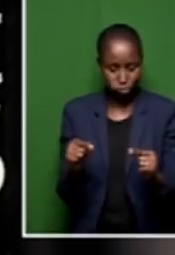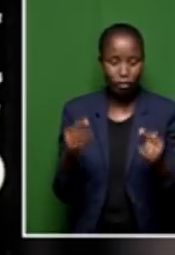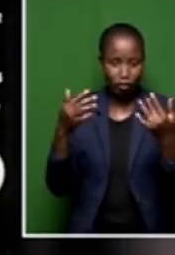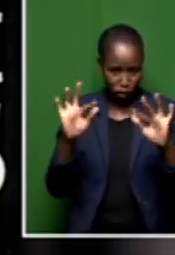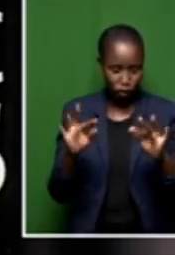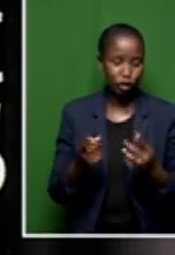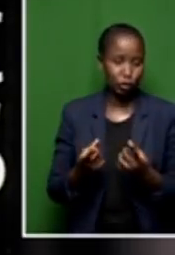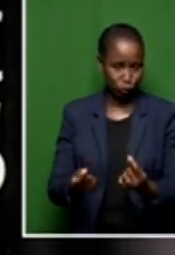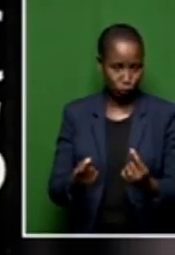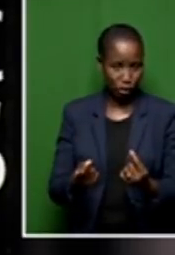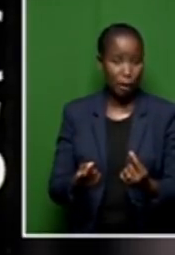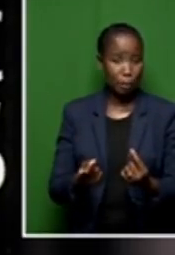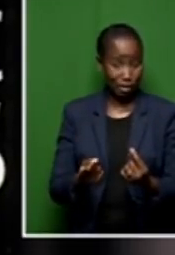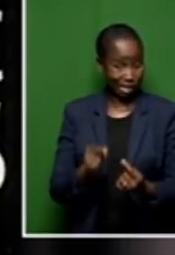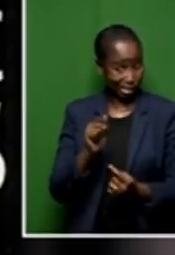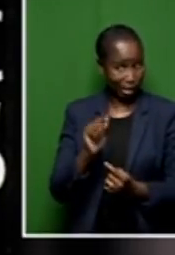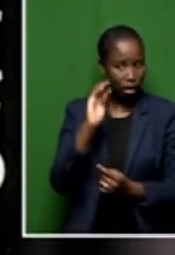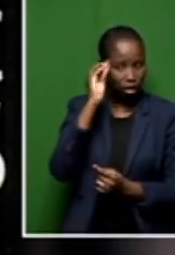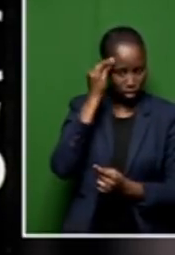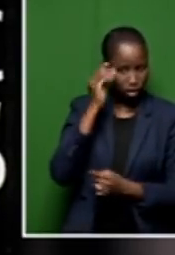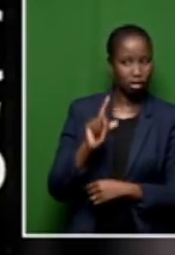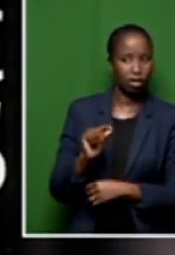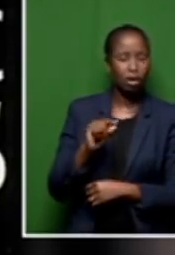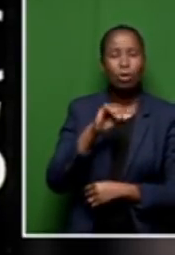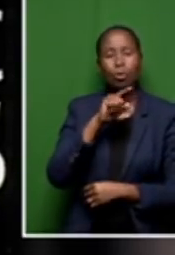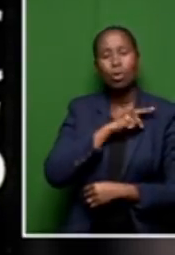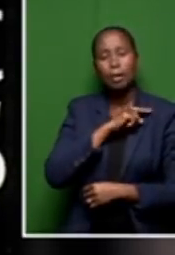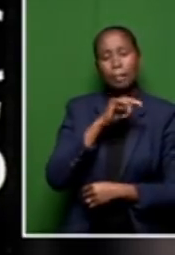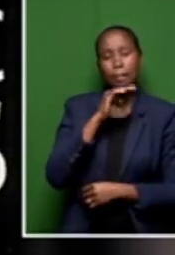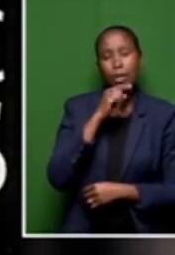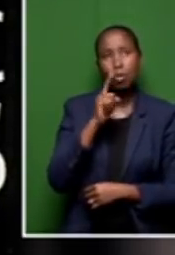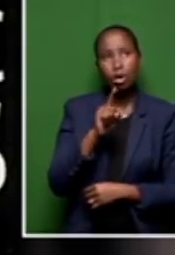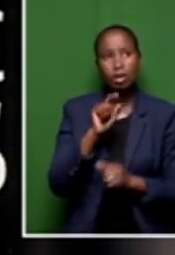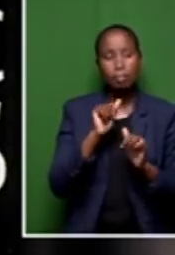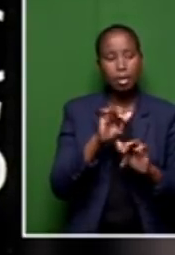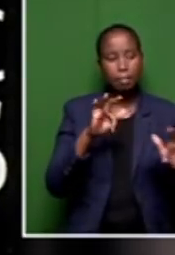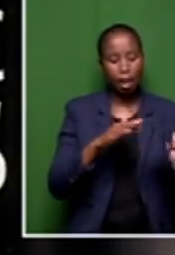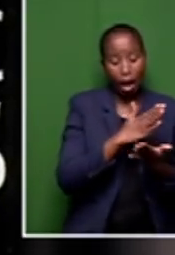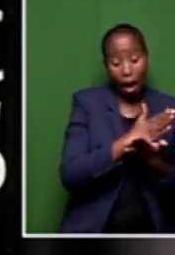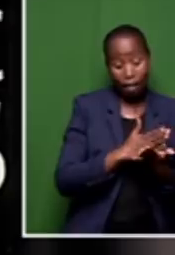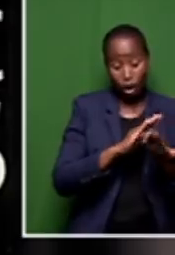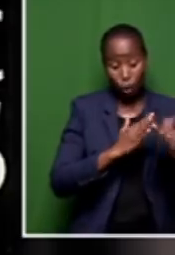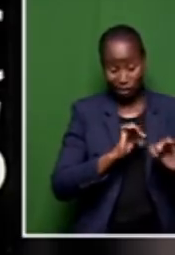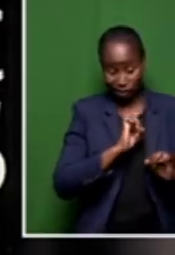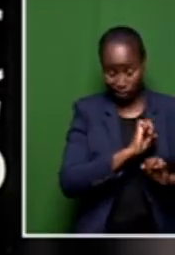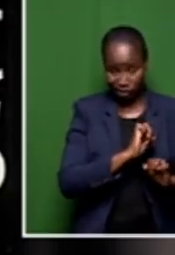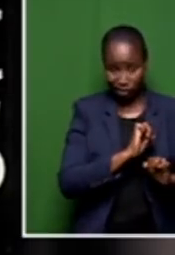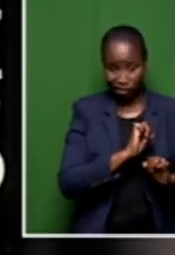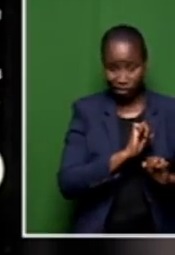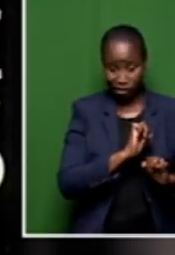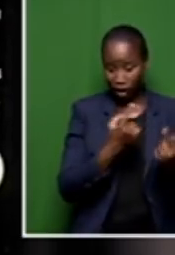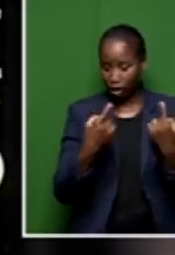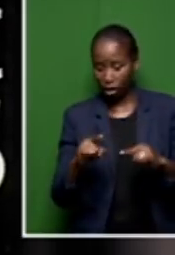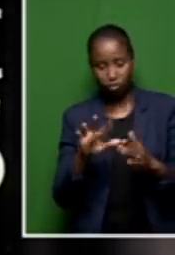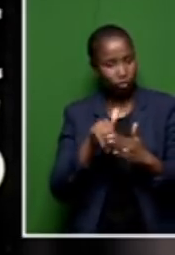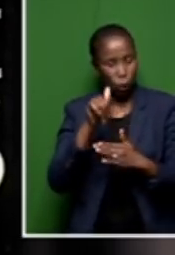local government election. Which is very interesting, means almost half of the residents in this metro did not show